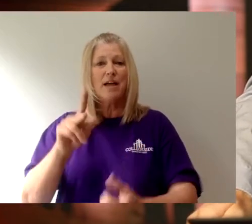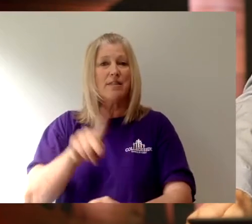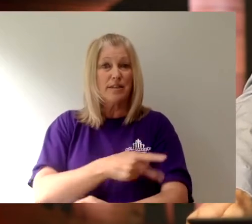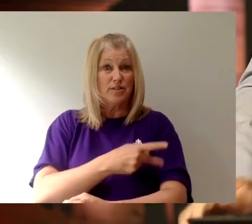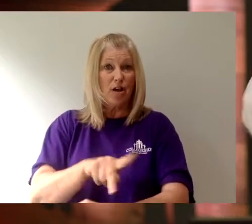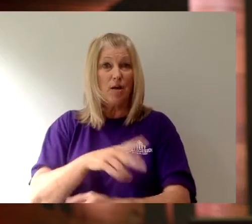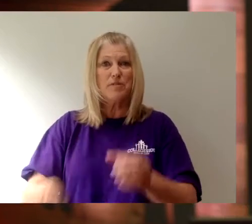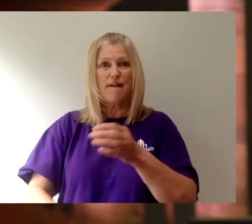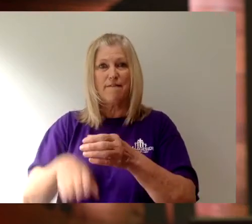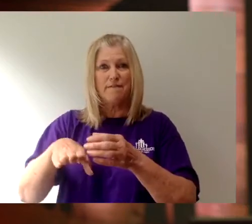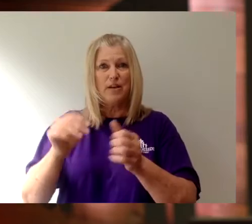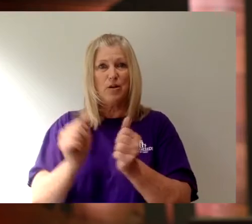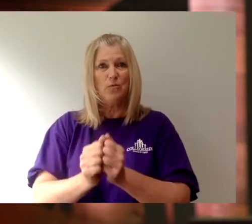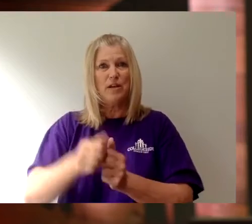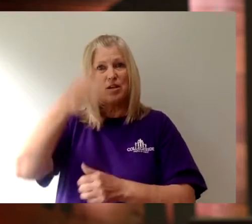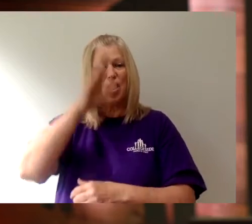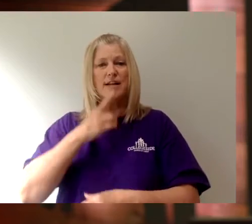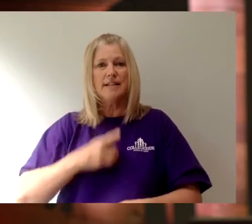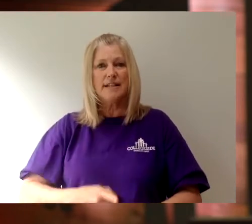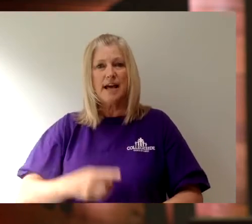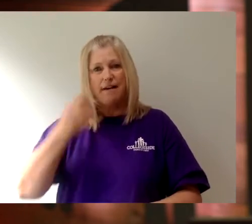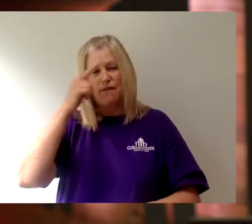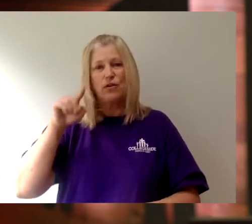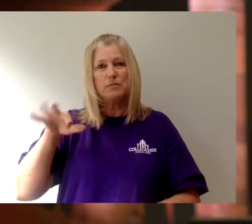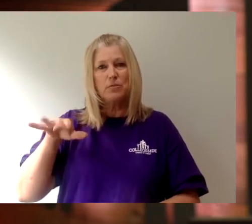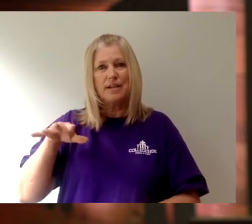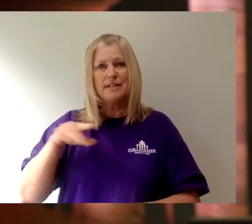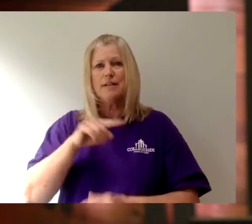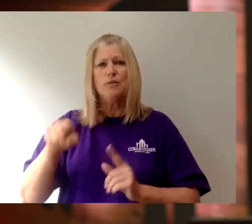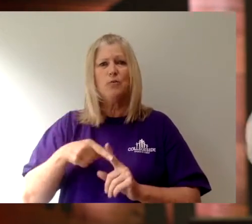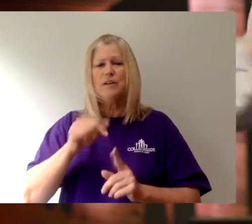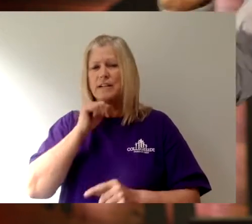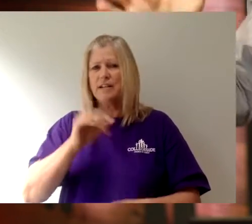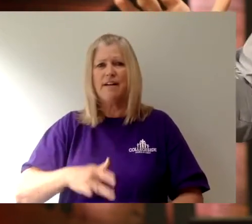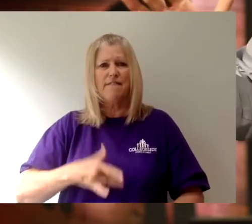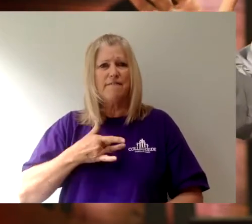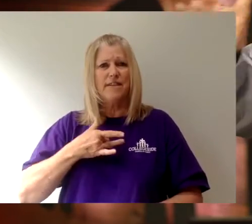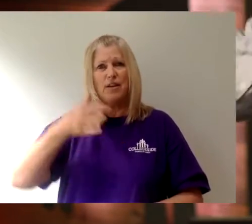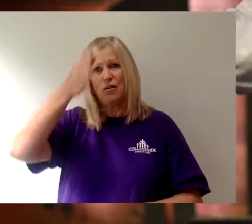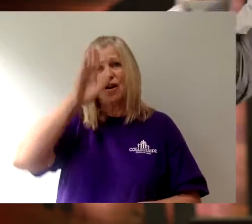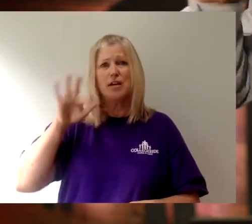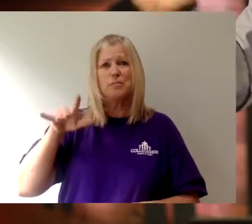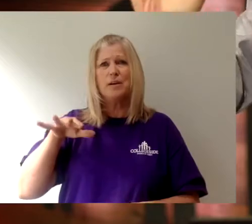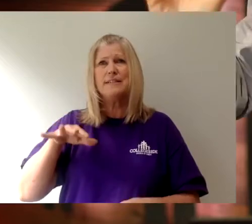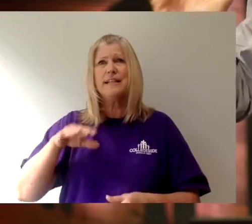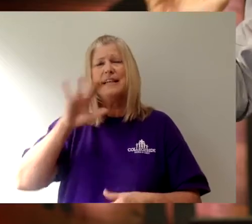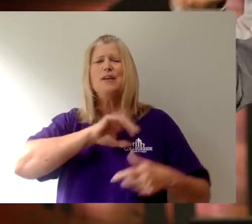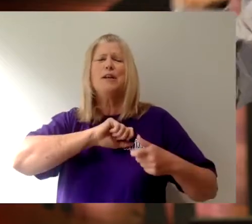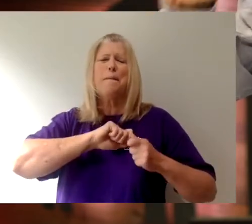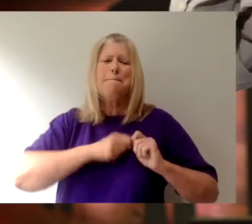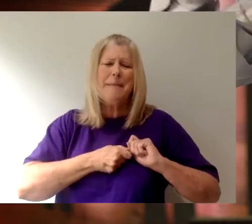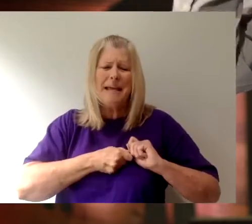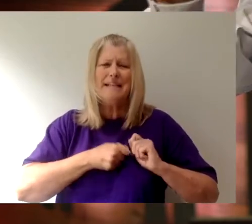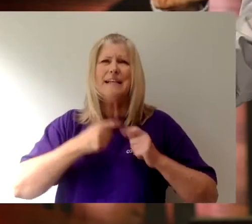for God's presence. And when he doesn't feel God's presence, David laments. He cries out and